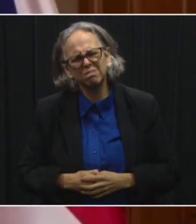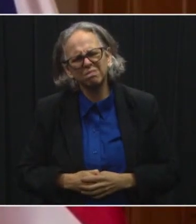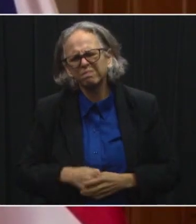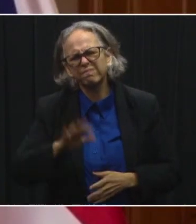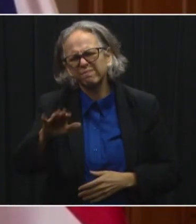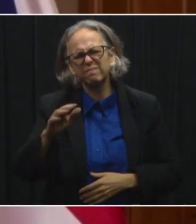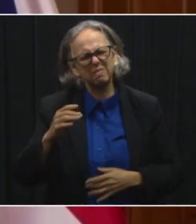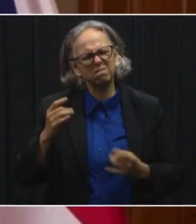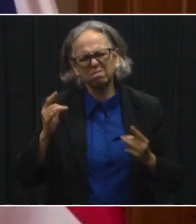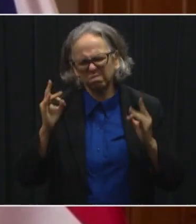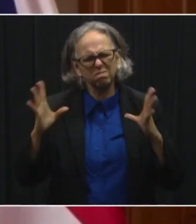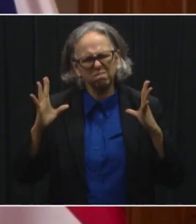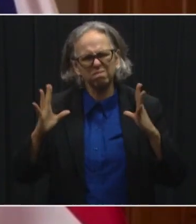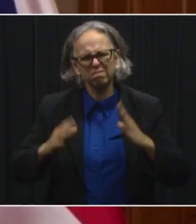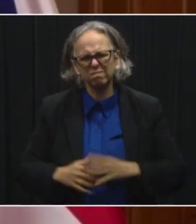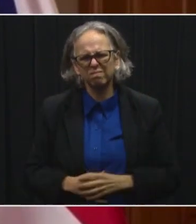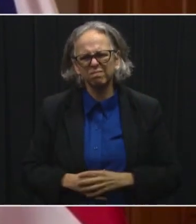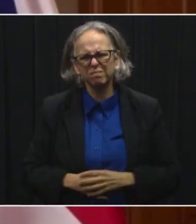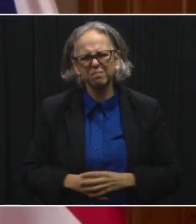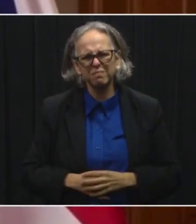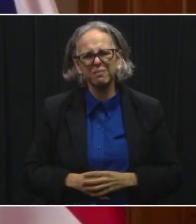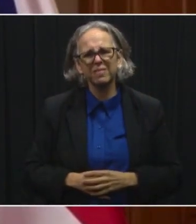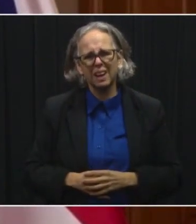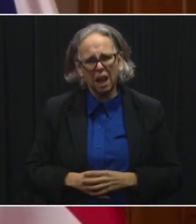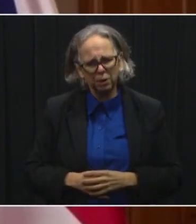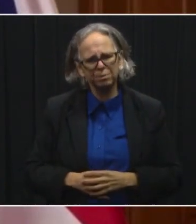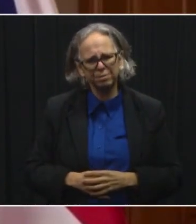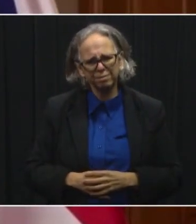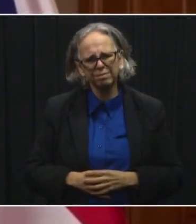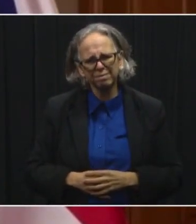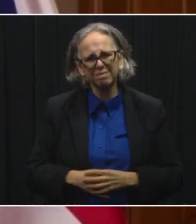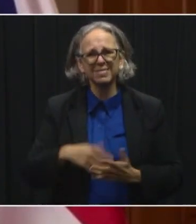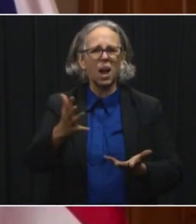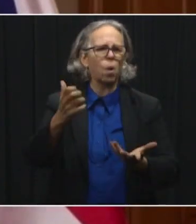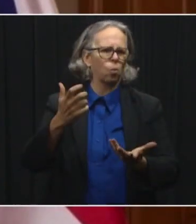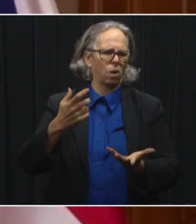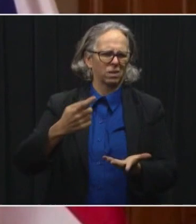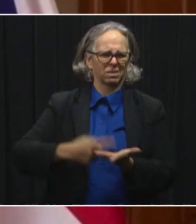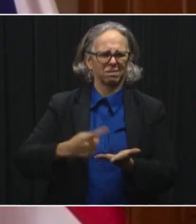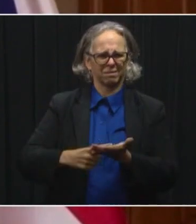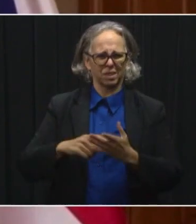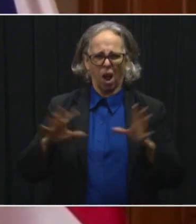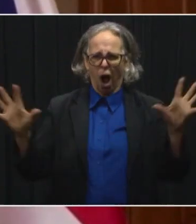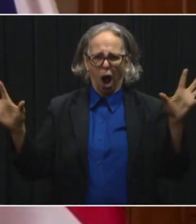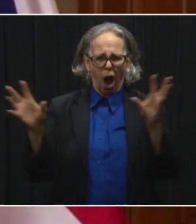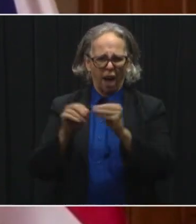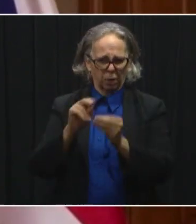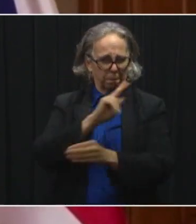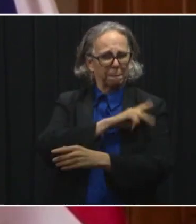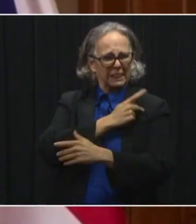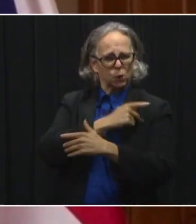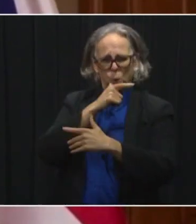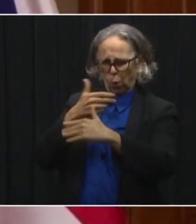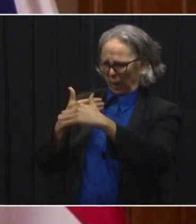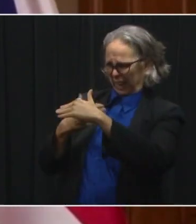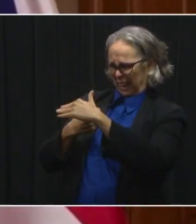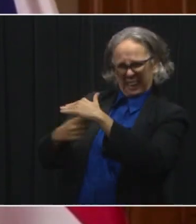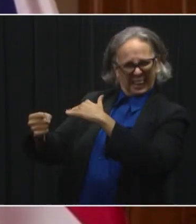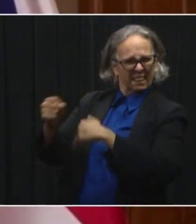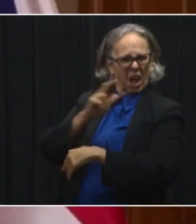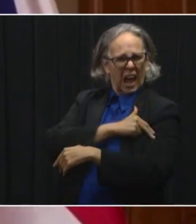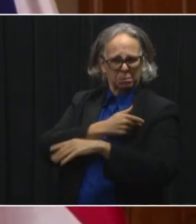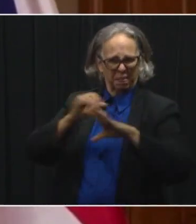About 97% of patients of all ages in our hospitals who are there for COVID